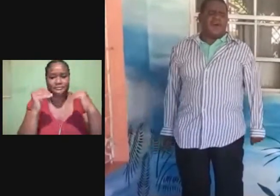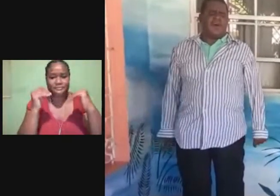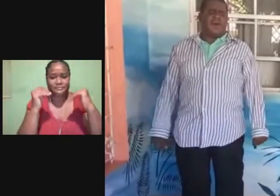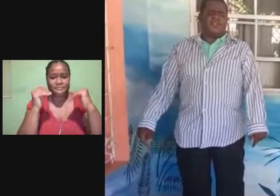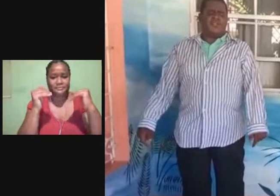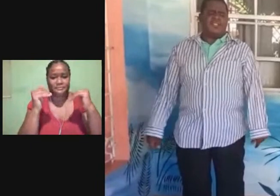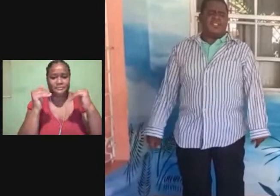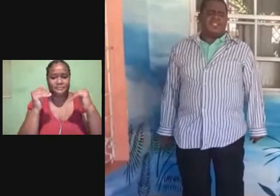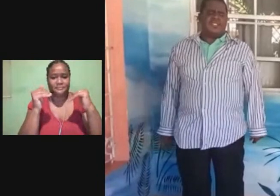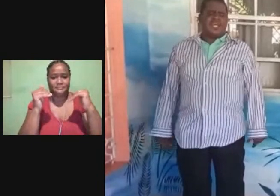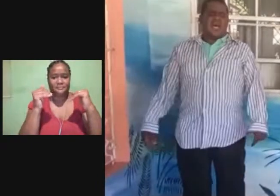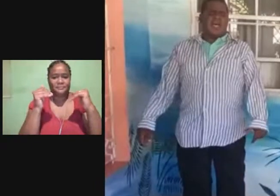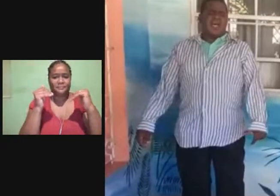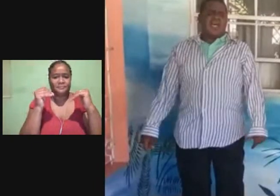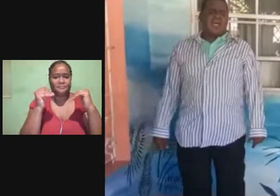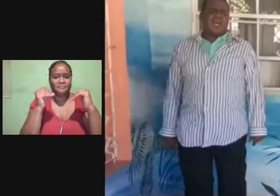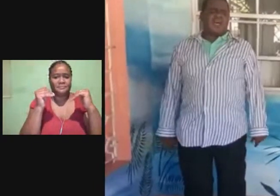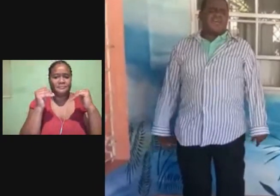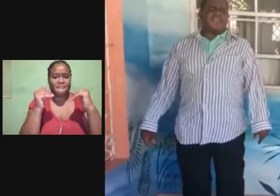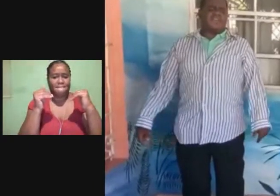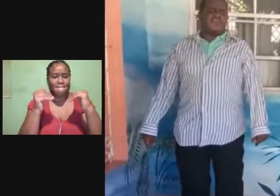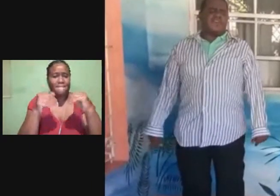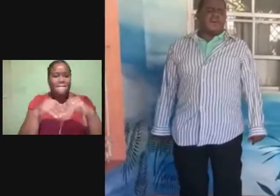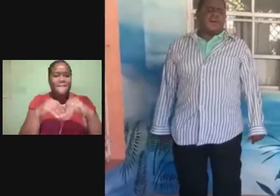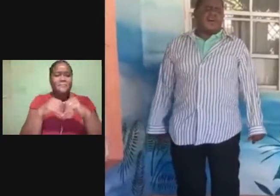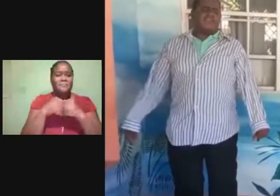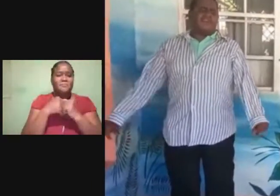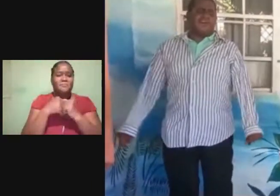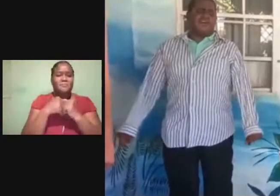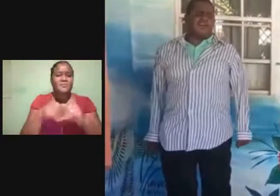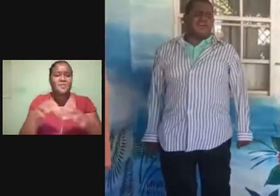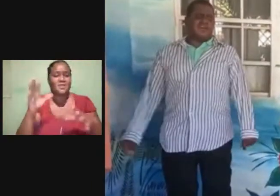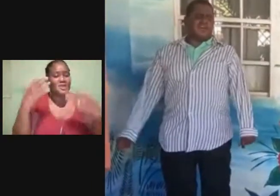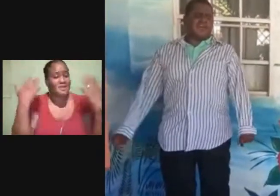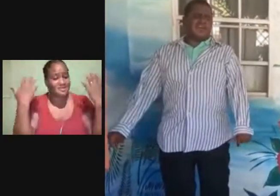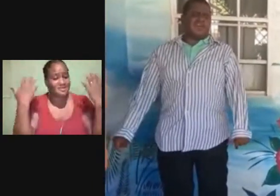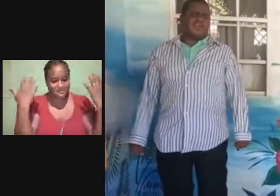all After all